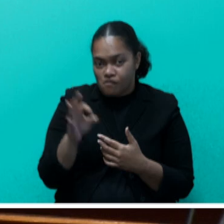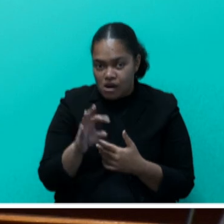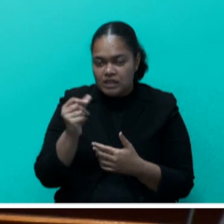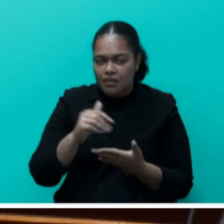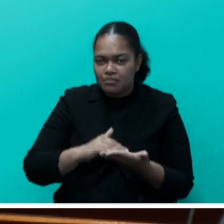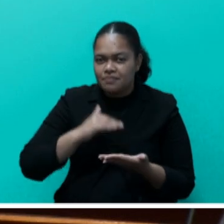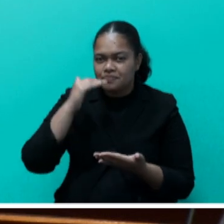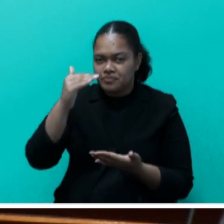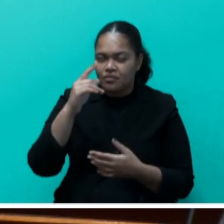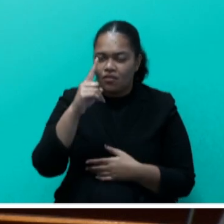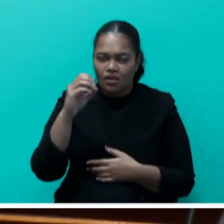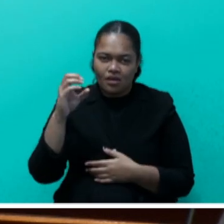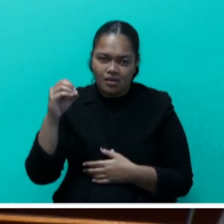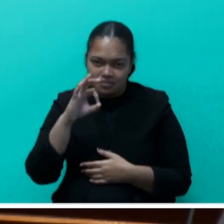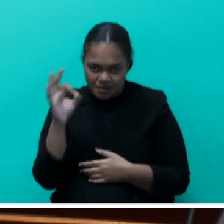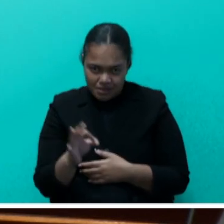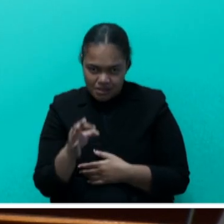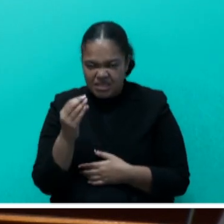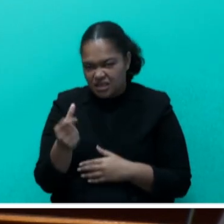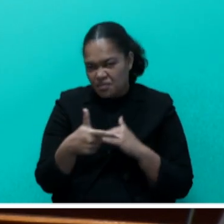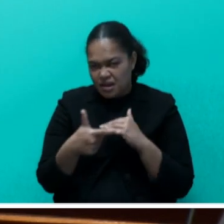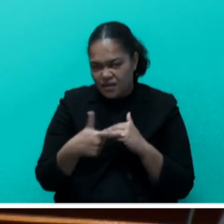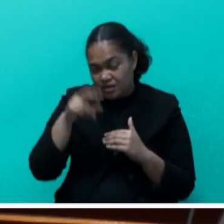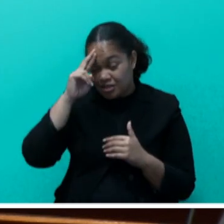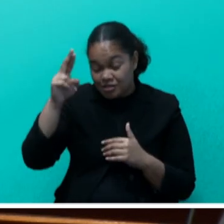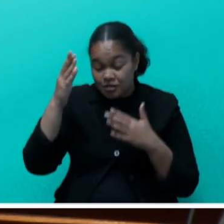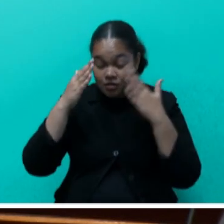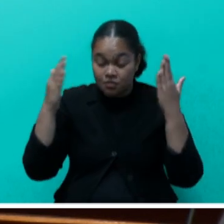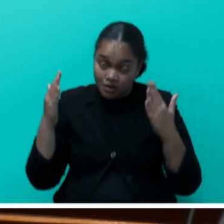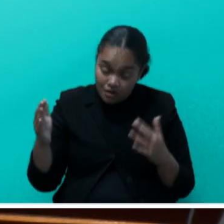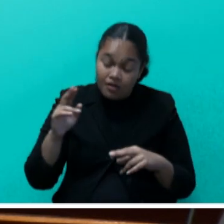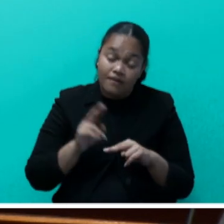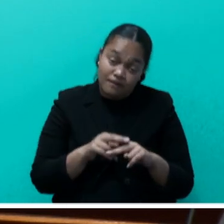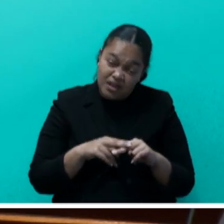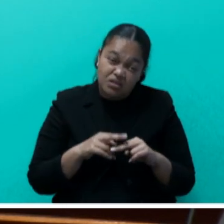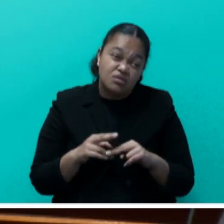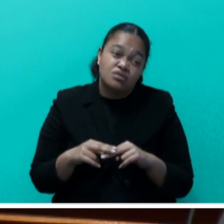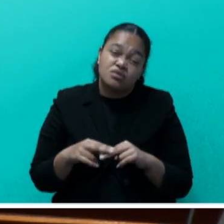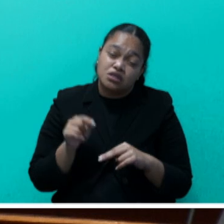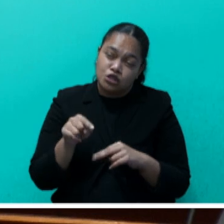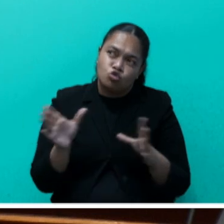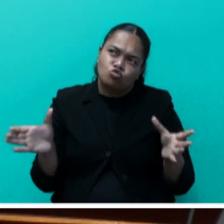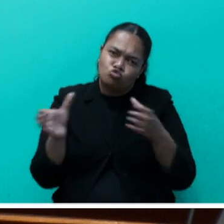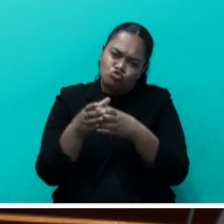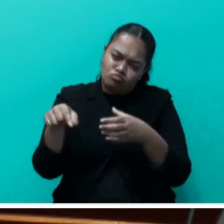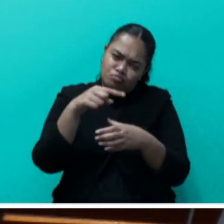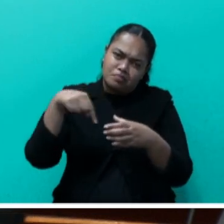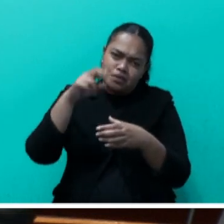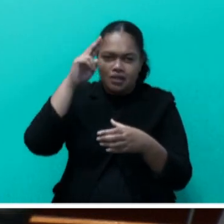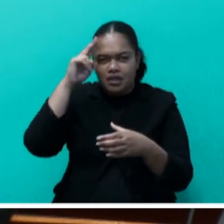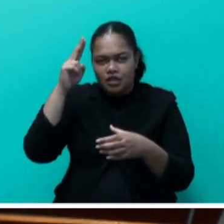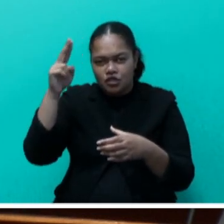100%. At some stage, Mr. Speaker, sir, Fiji was in this group of nations, and